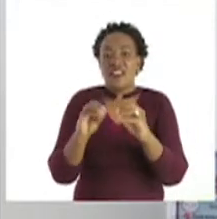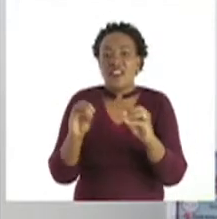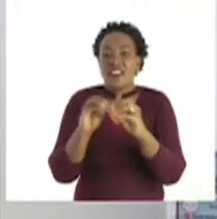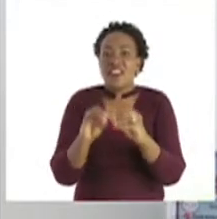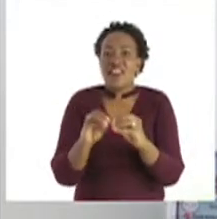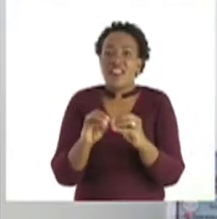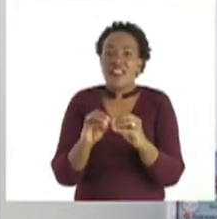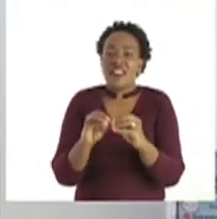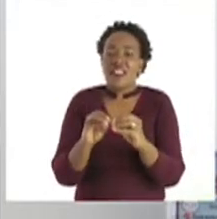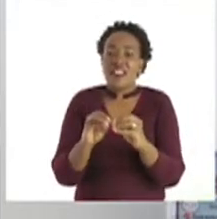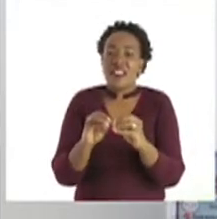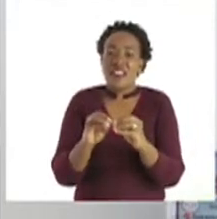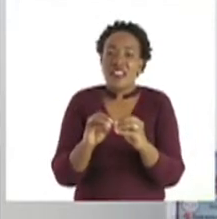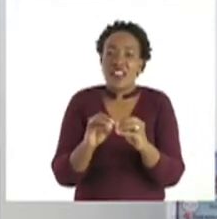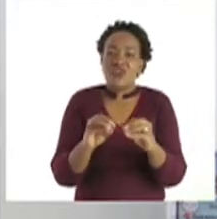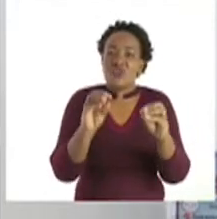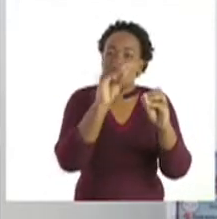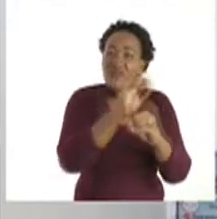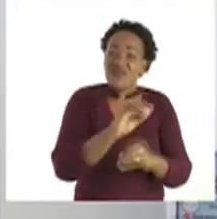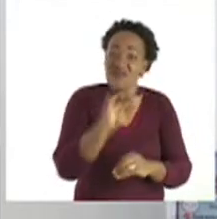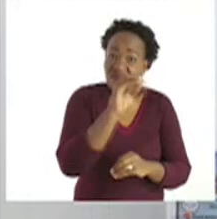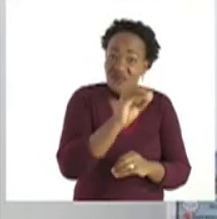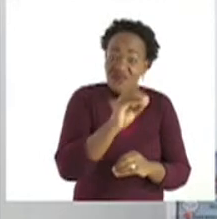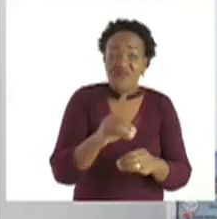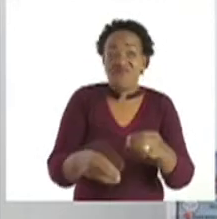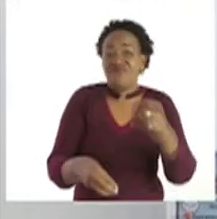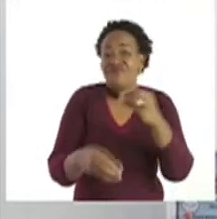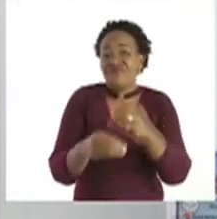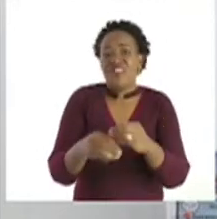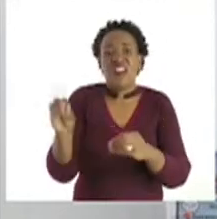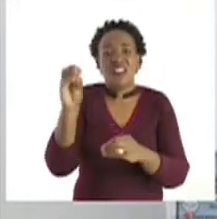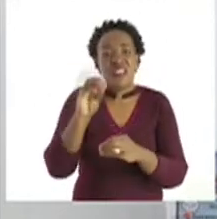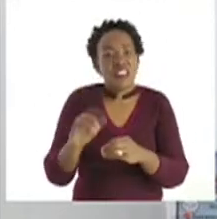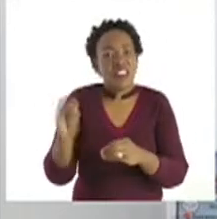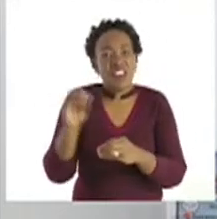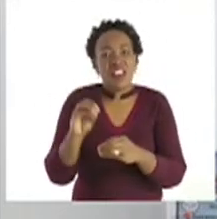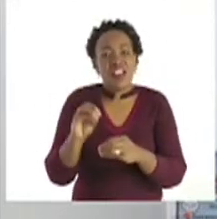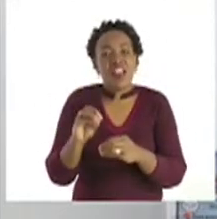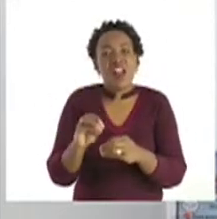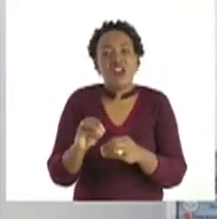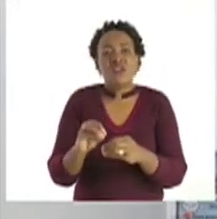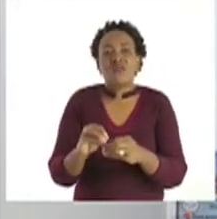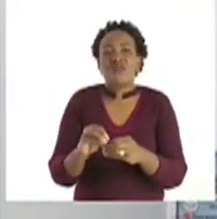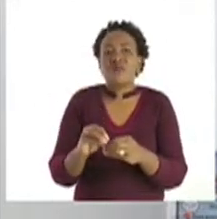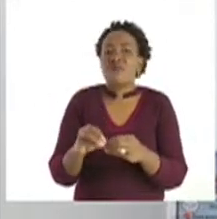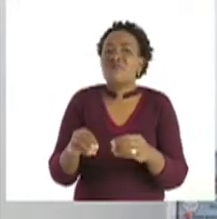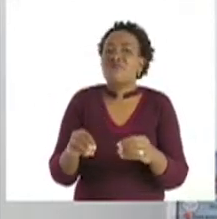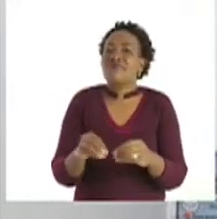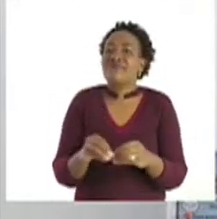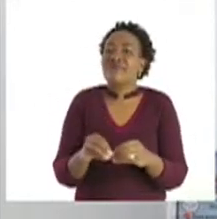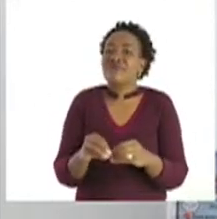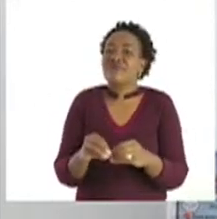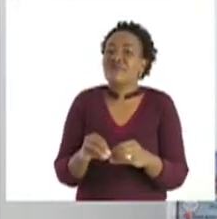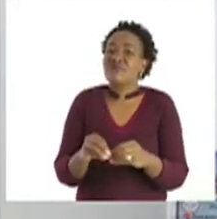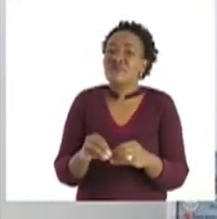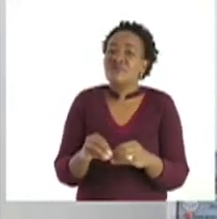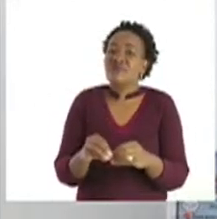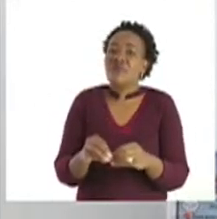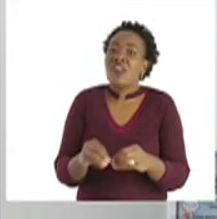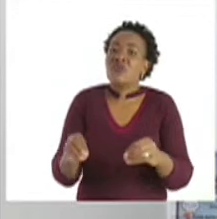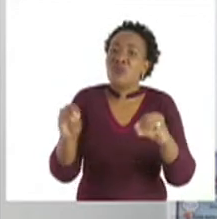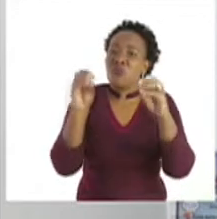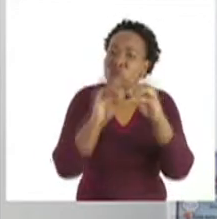So it's 0 plus 0. It's an empty circle. And an empty